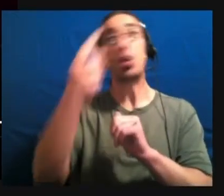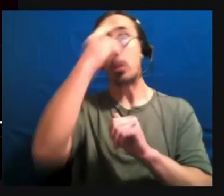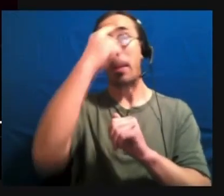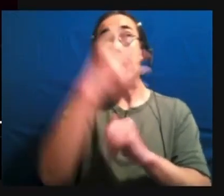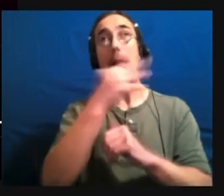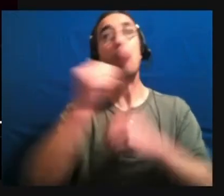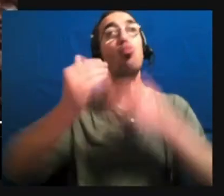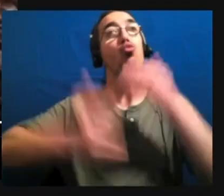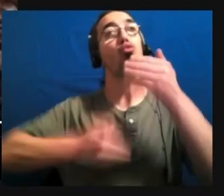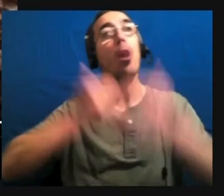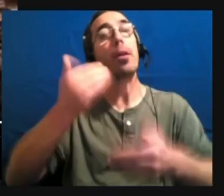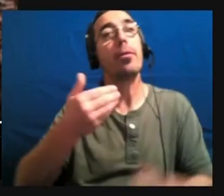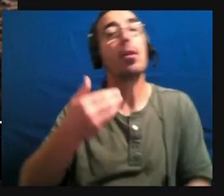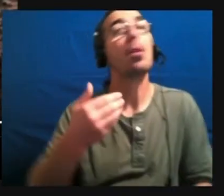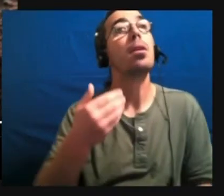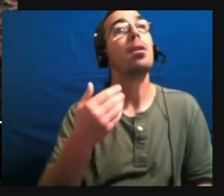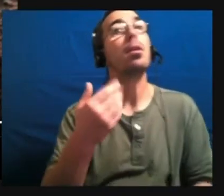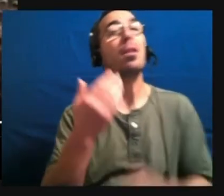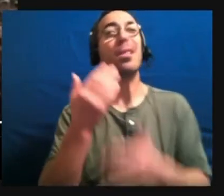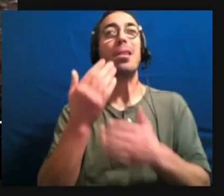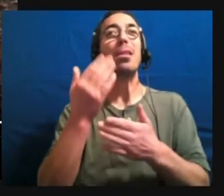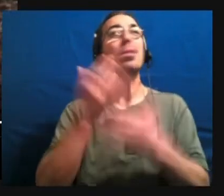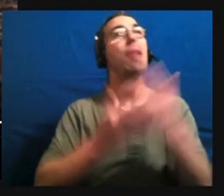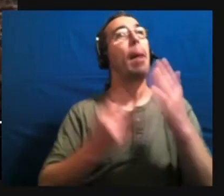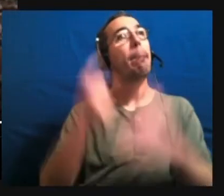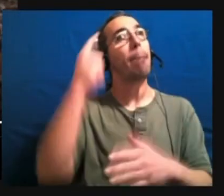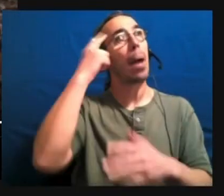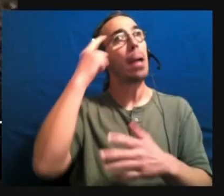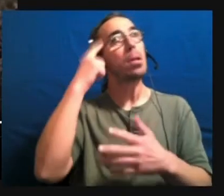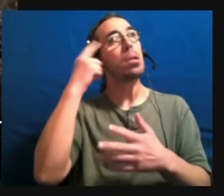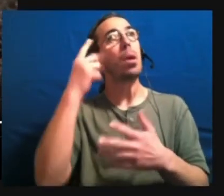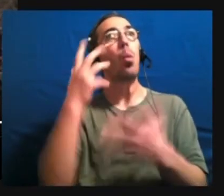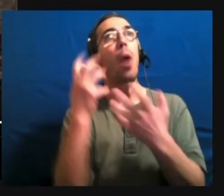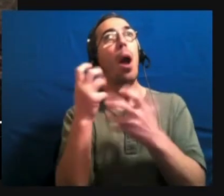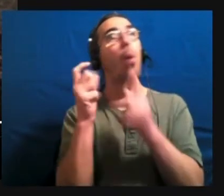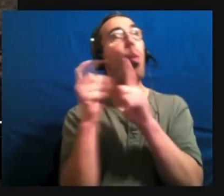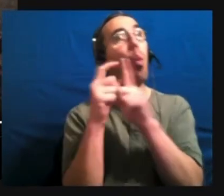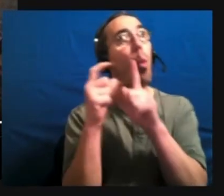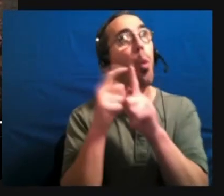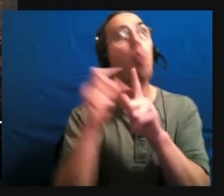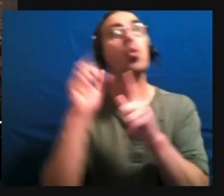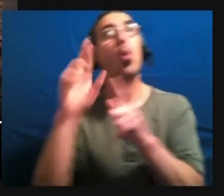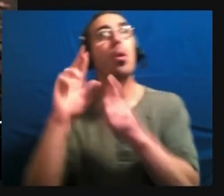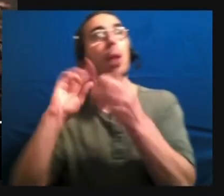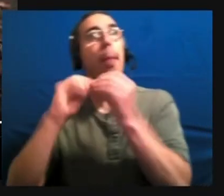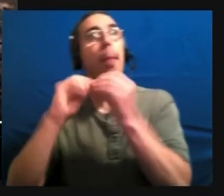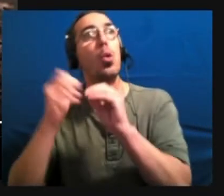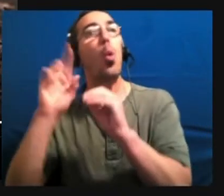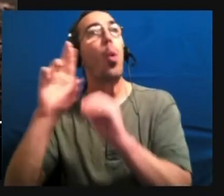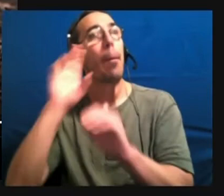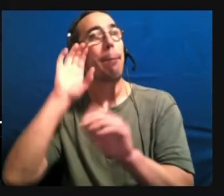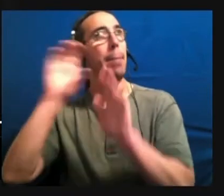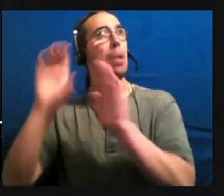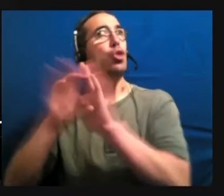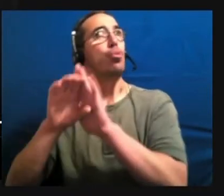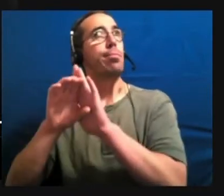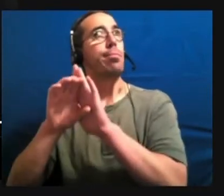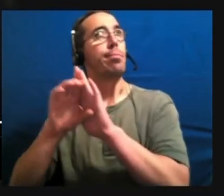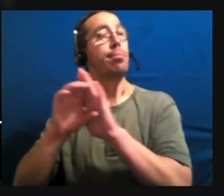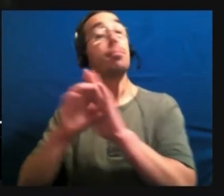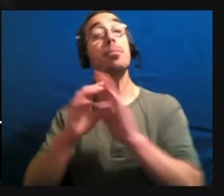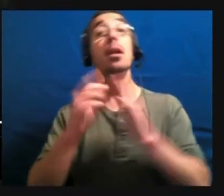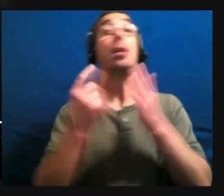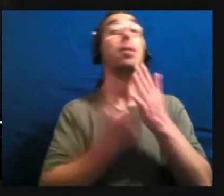There are minds that crave words or numbers or images. There are busy minds and quiet minds, highly